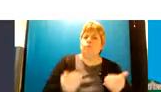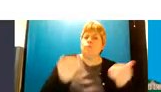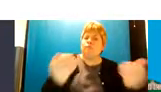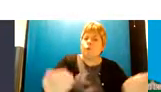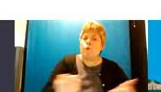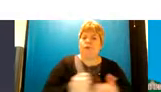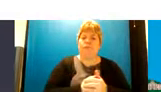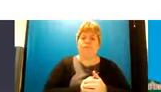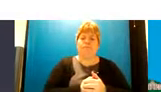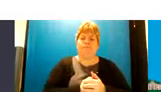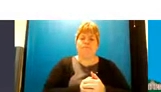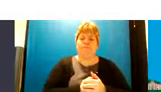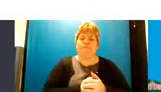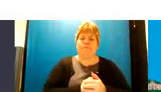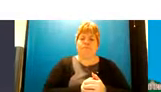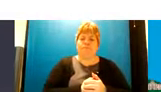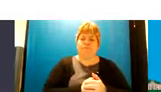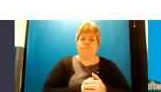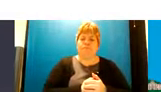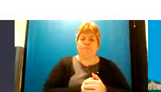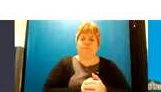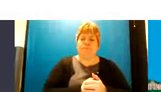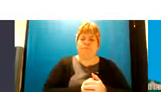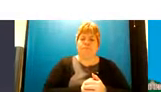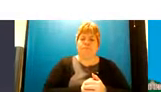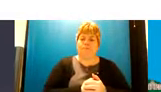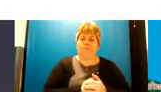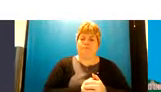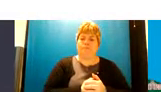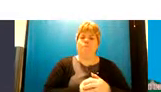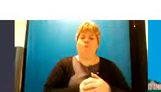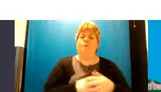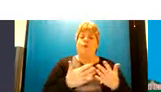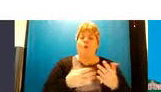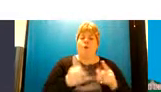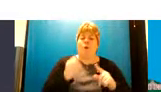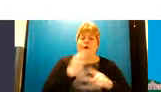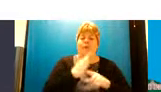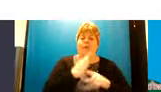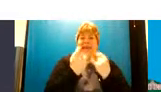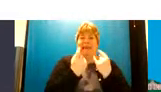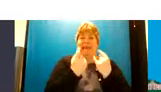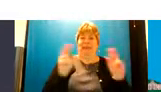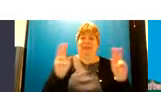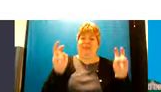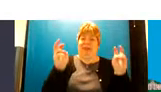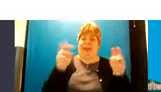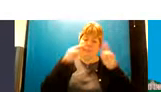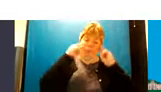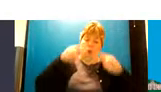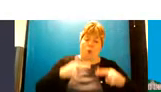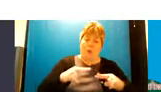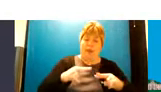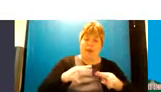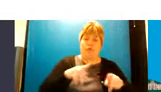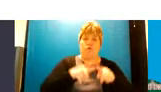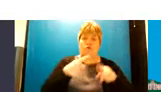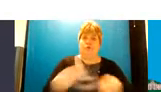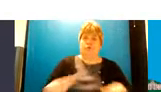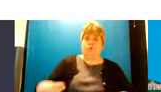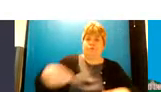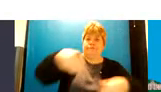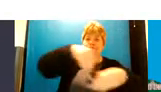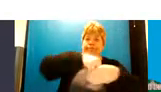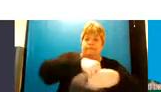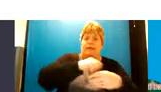and in the kind of new world that we find ourselves in so the the key themes that we are are looking to incorporate in